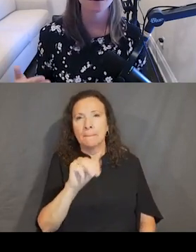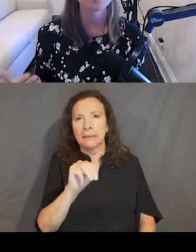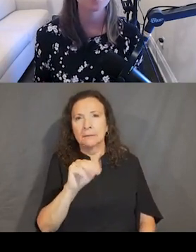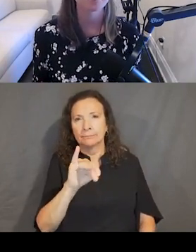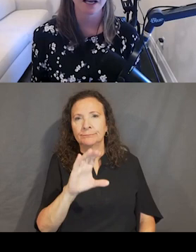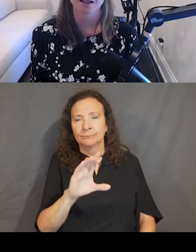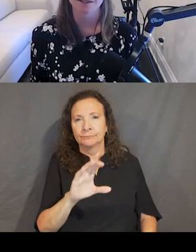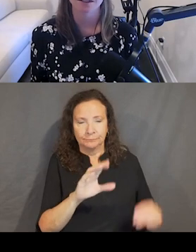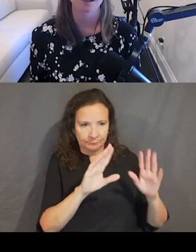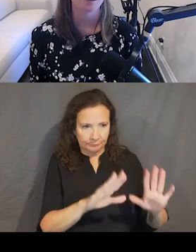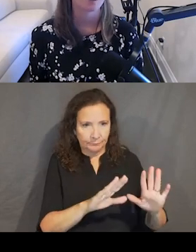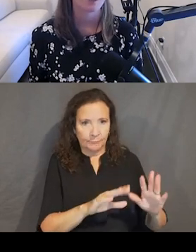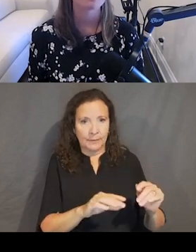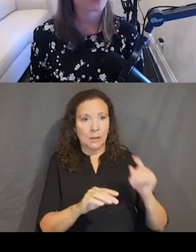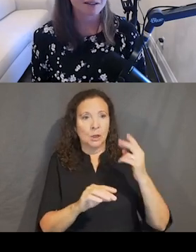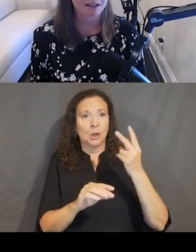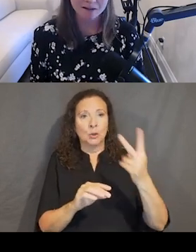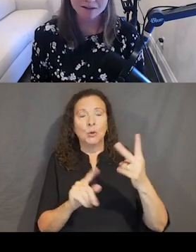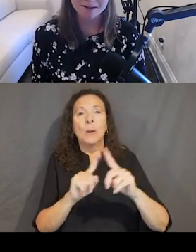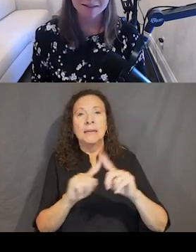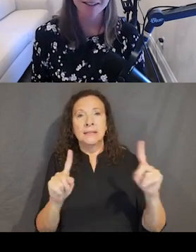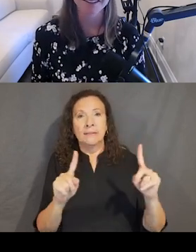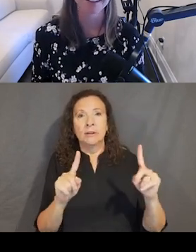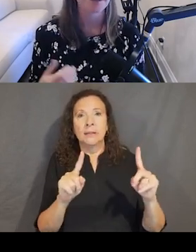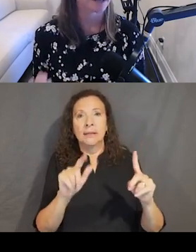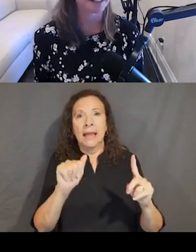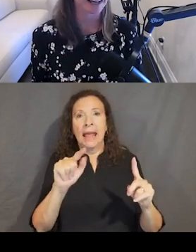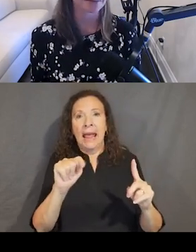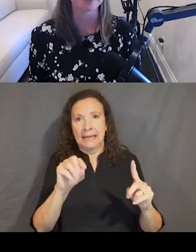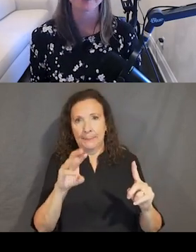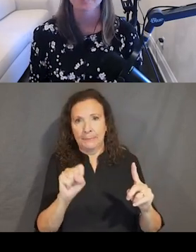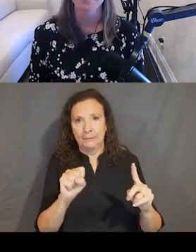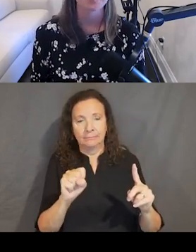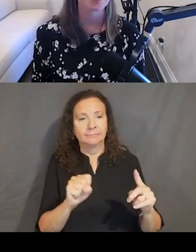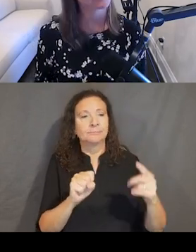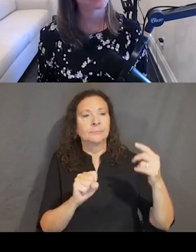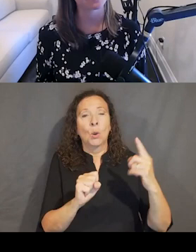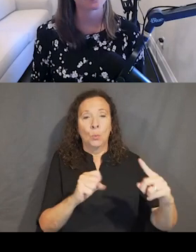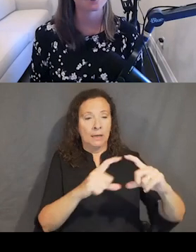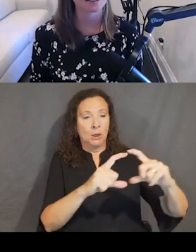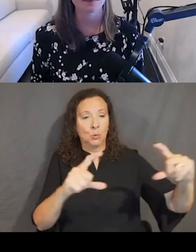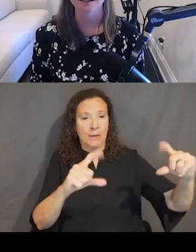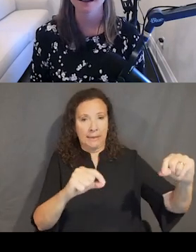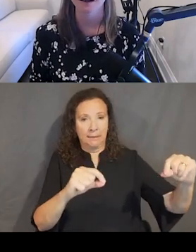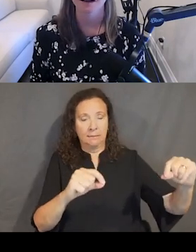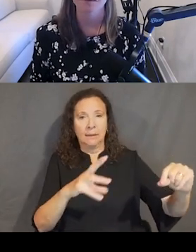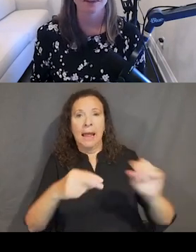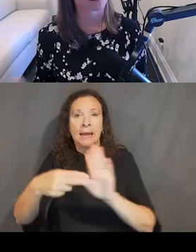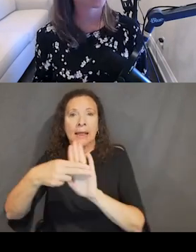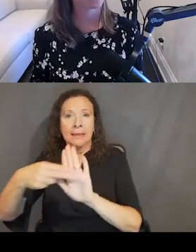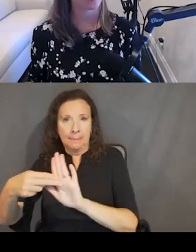I'm showing two different atoms here. I have a rectangle. That's an atom. That's I have a label. It says button.